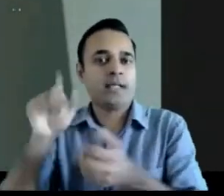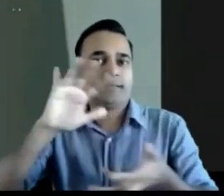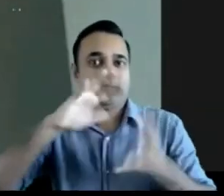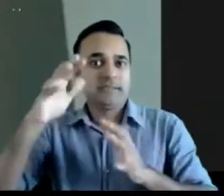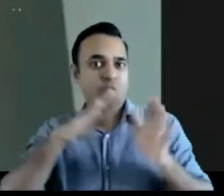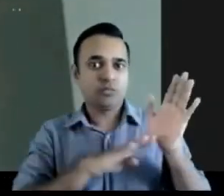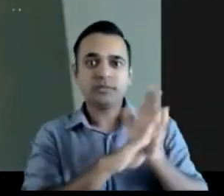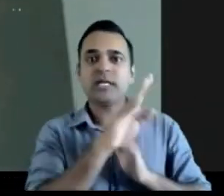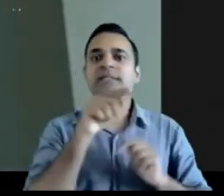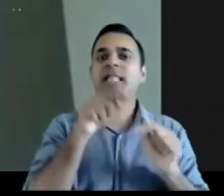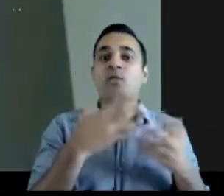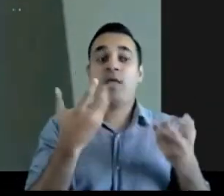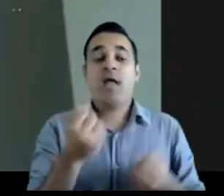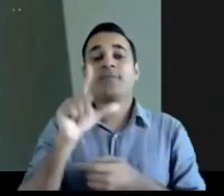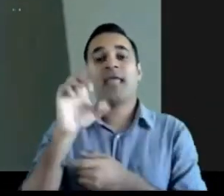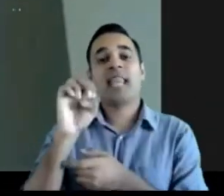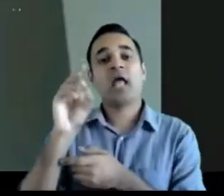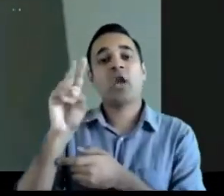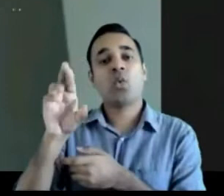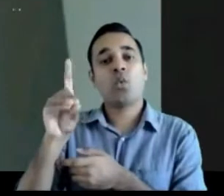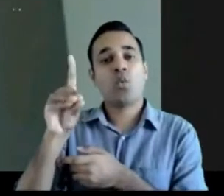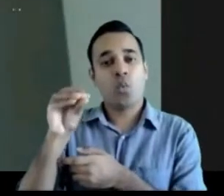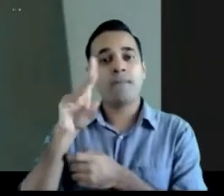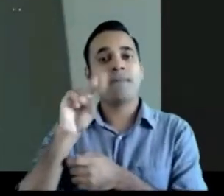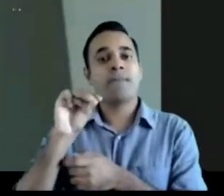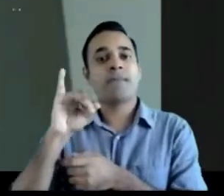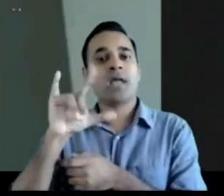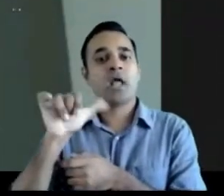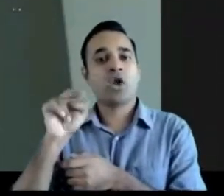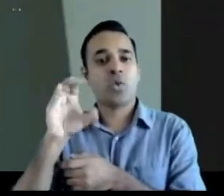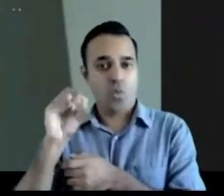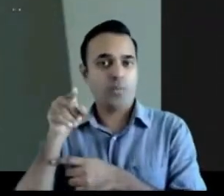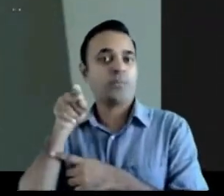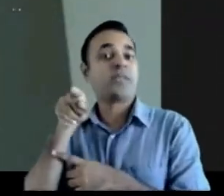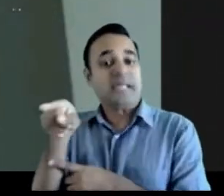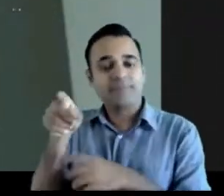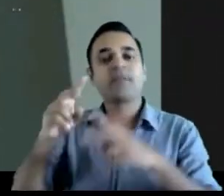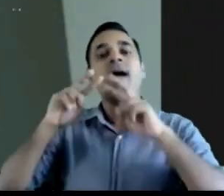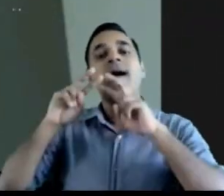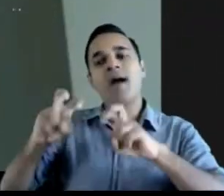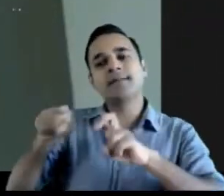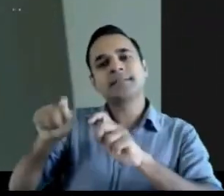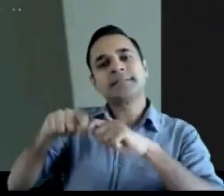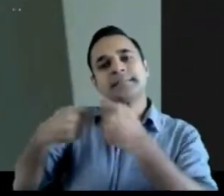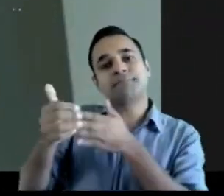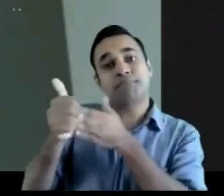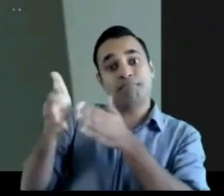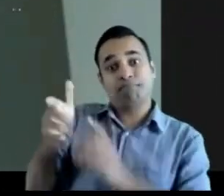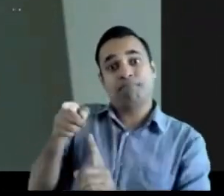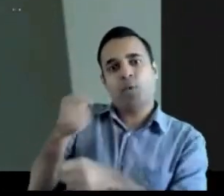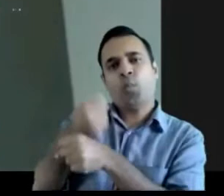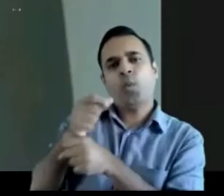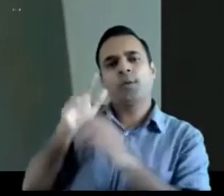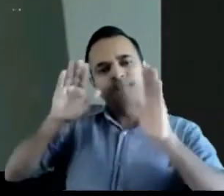center and we have john reynos who's senior manager senior information management office